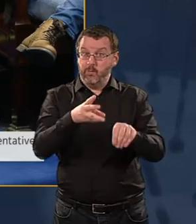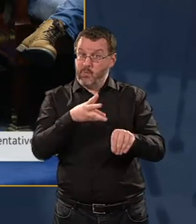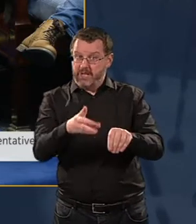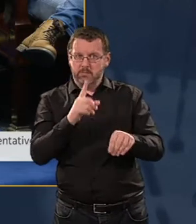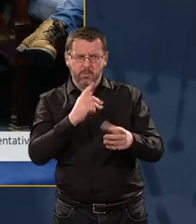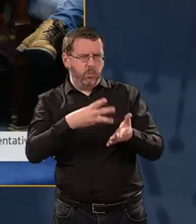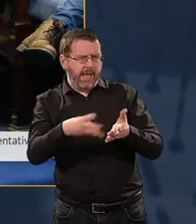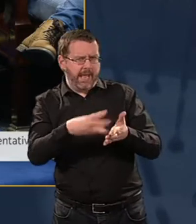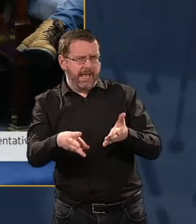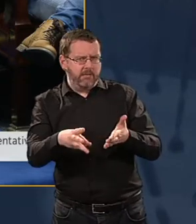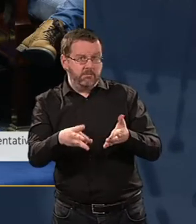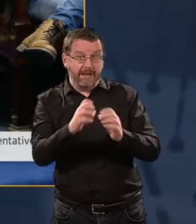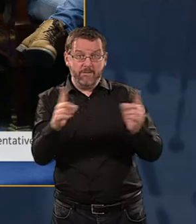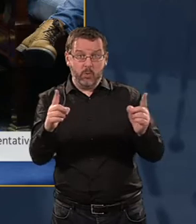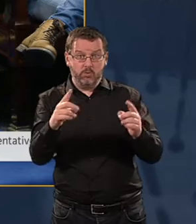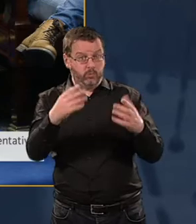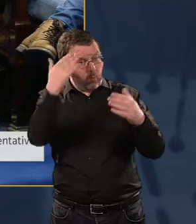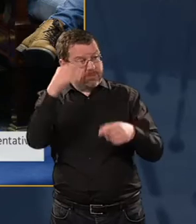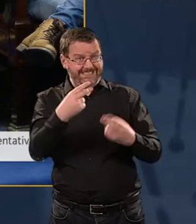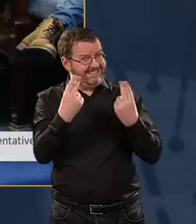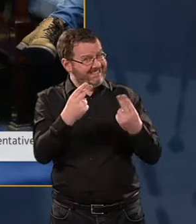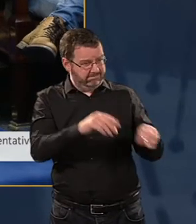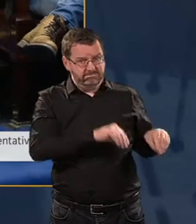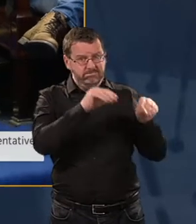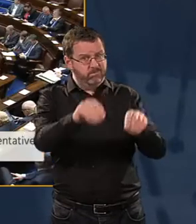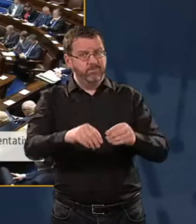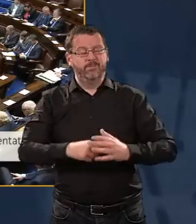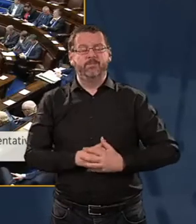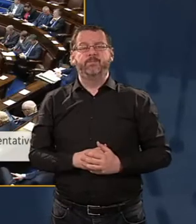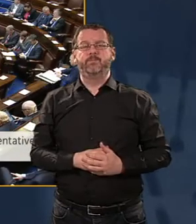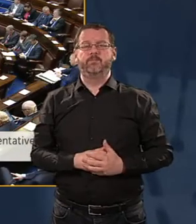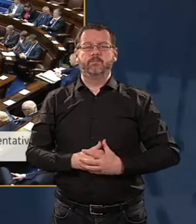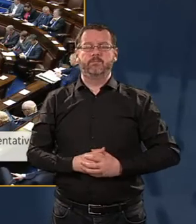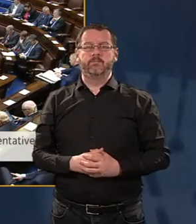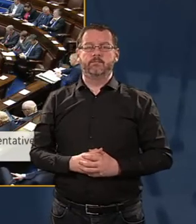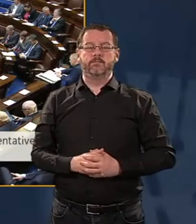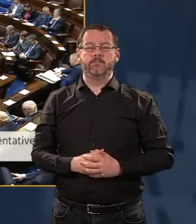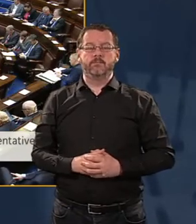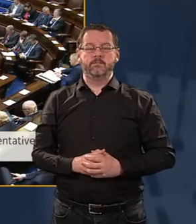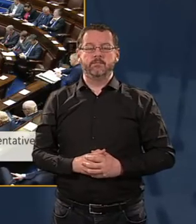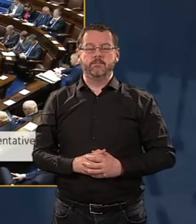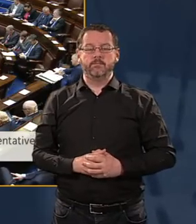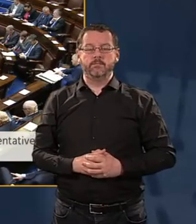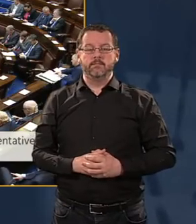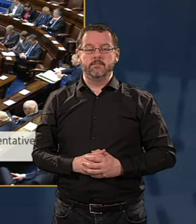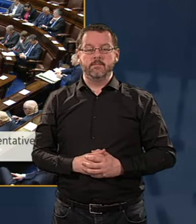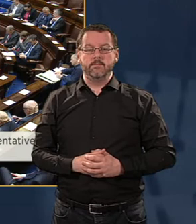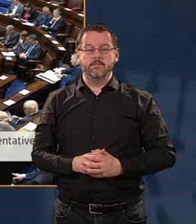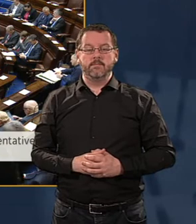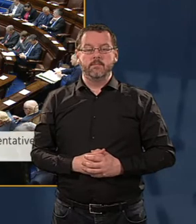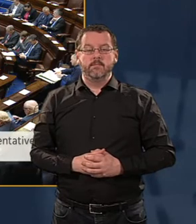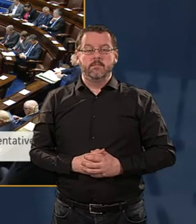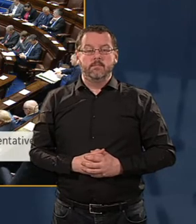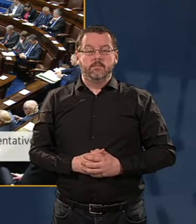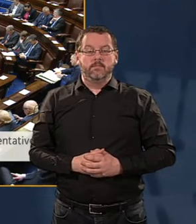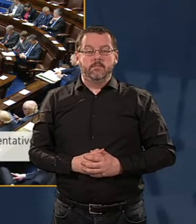understanding, is also urgently needed. Thank you, Deputy Howland, Taoiseach. Thanks very much, Deputy.